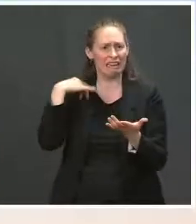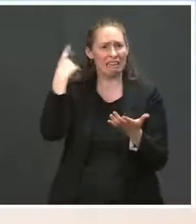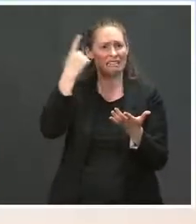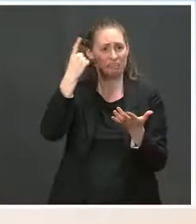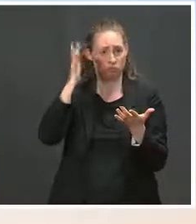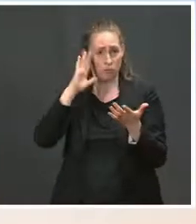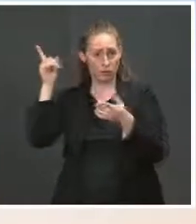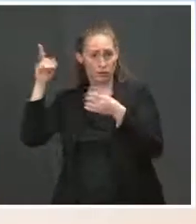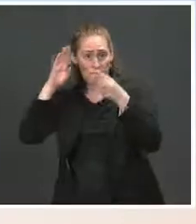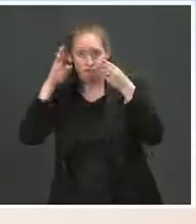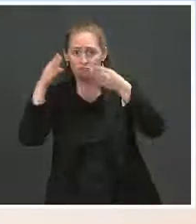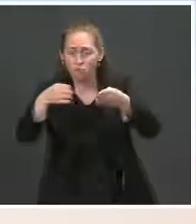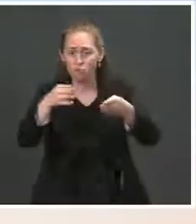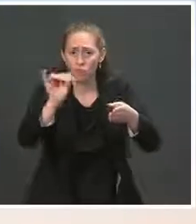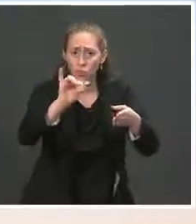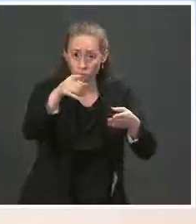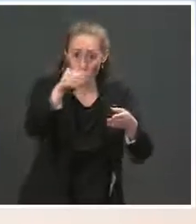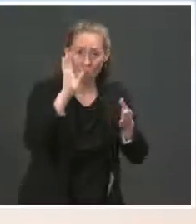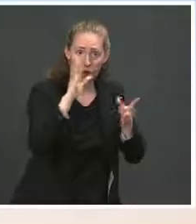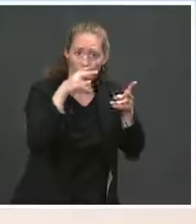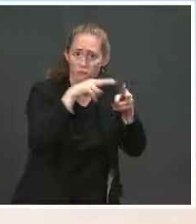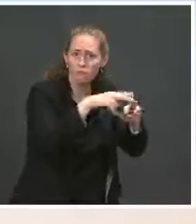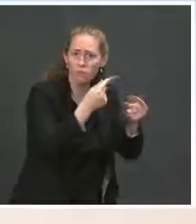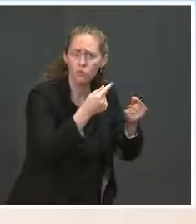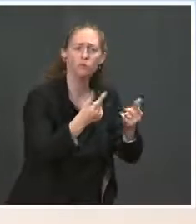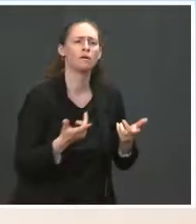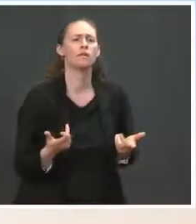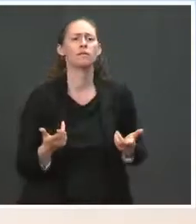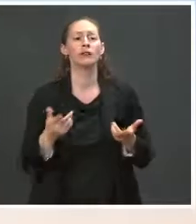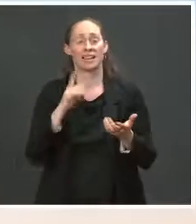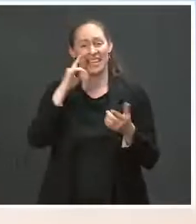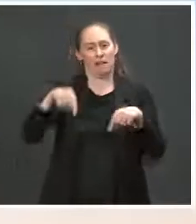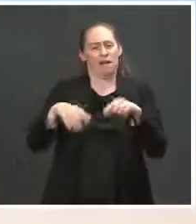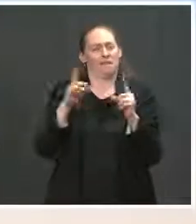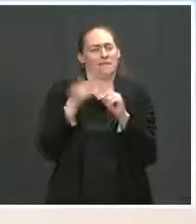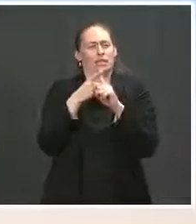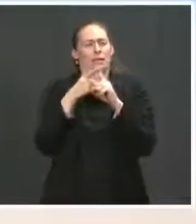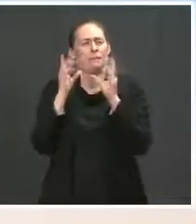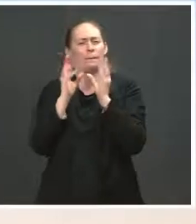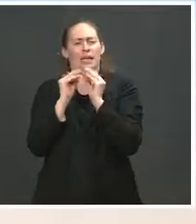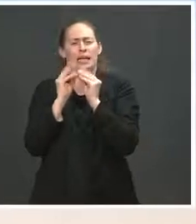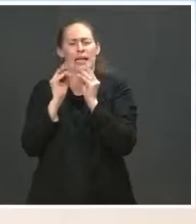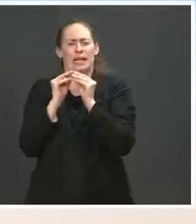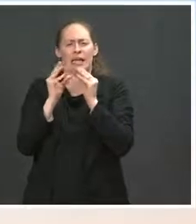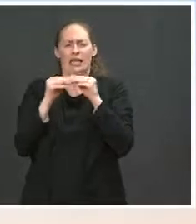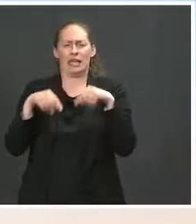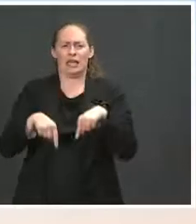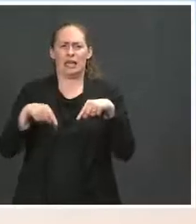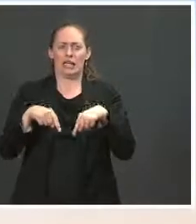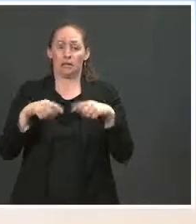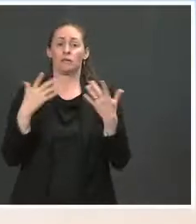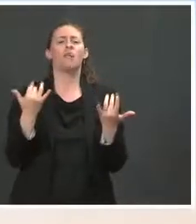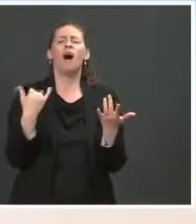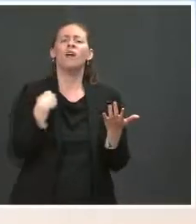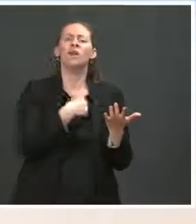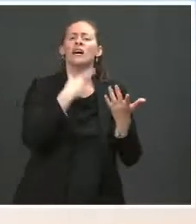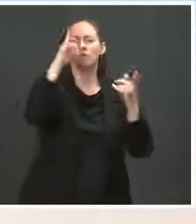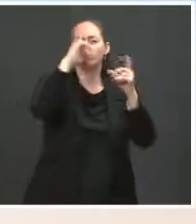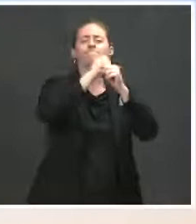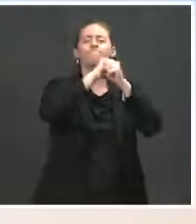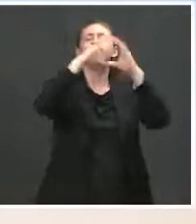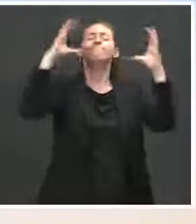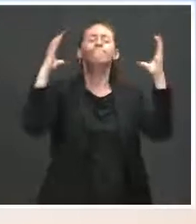Ms. I can't- this is our first meeting. So, uh, what we're really going to do, initially, is, uh,